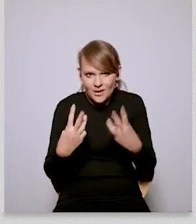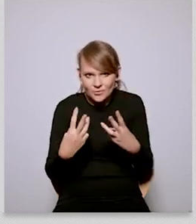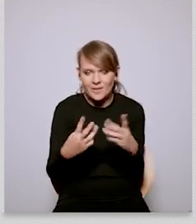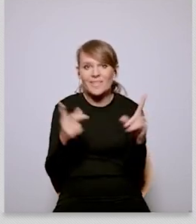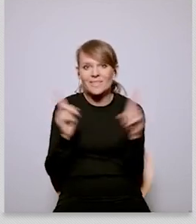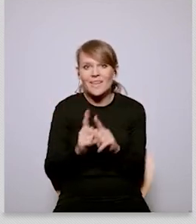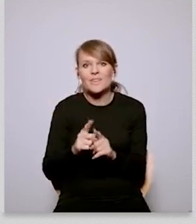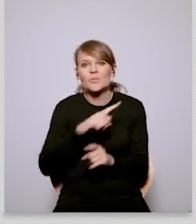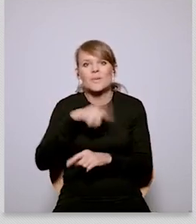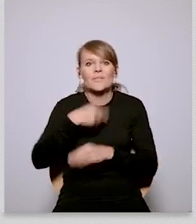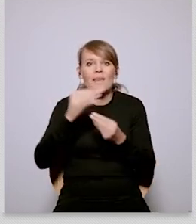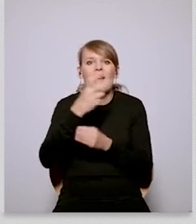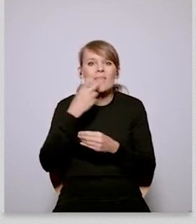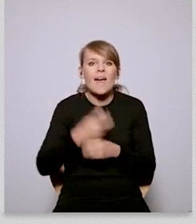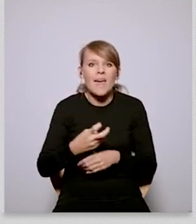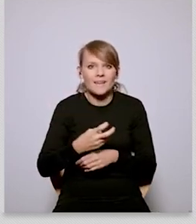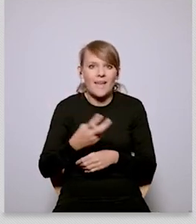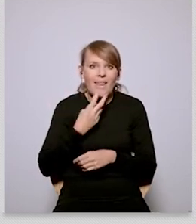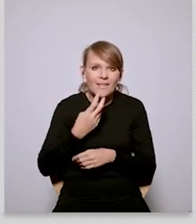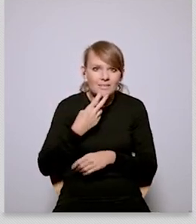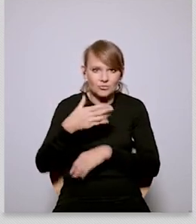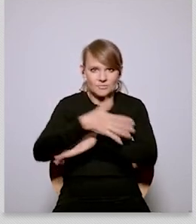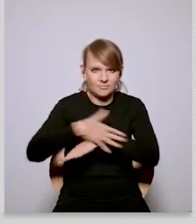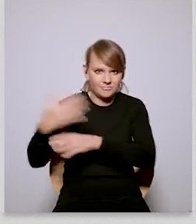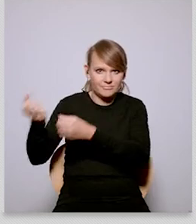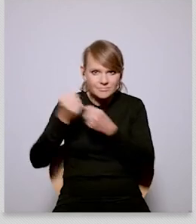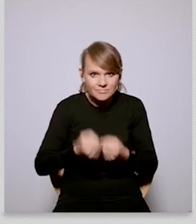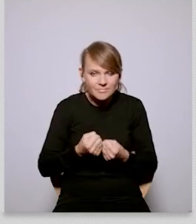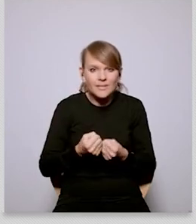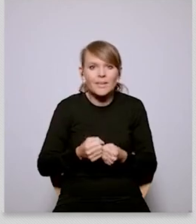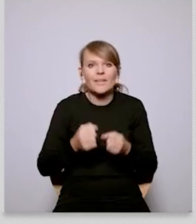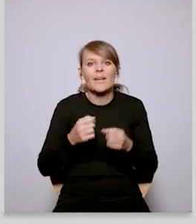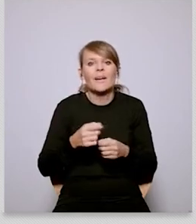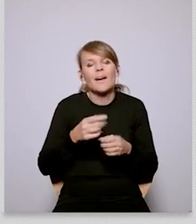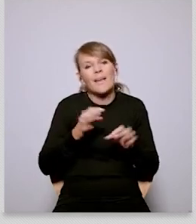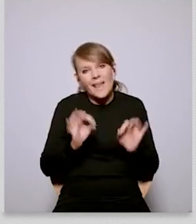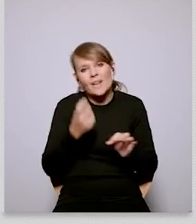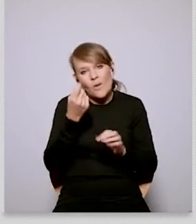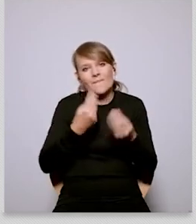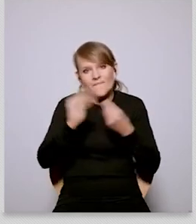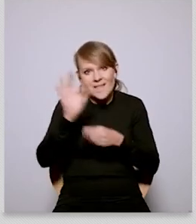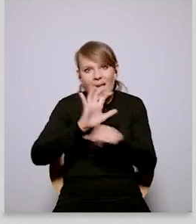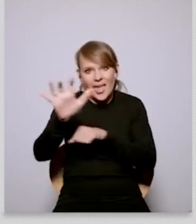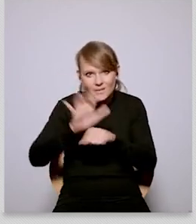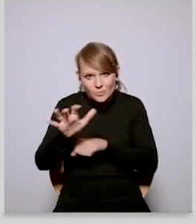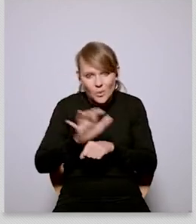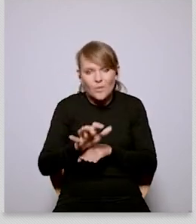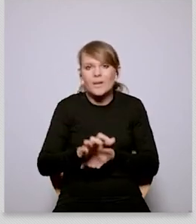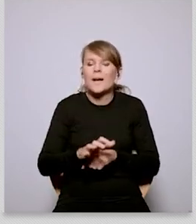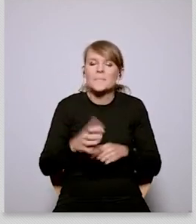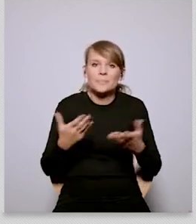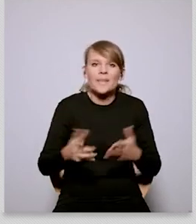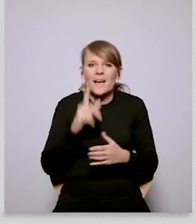um so we also import more and more electric power well at this point we are